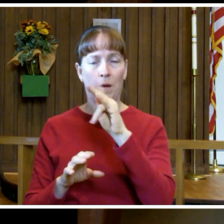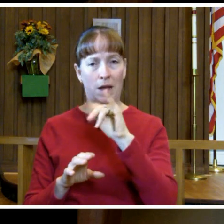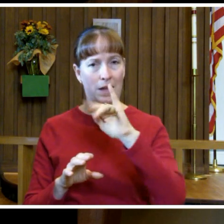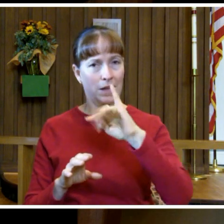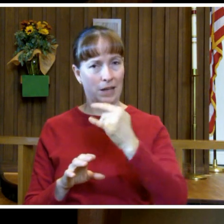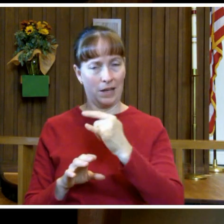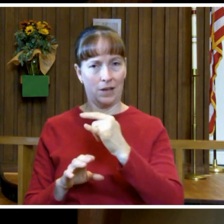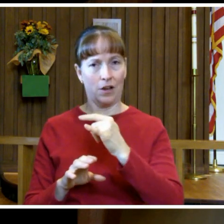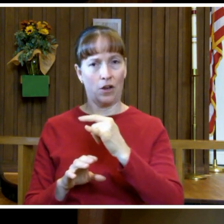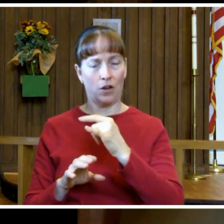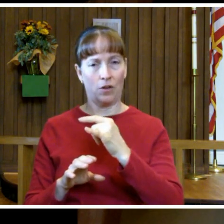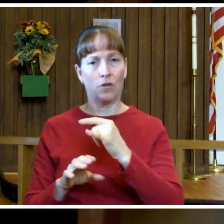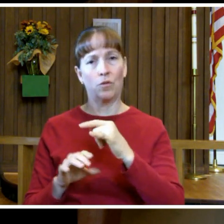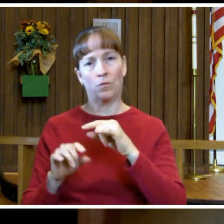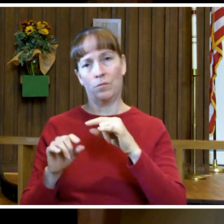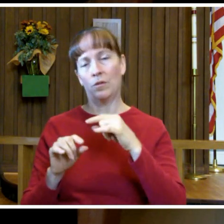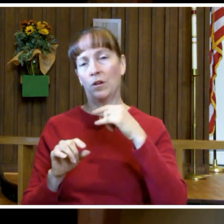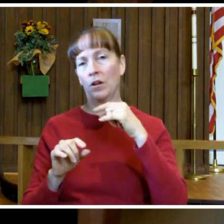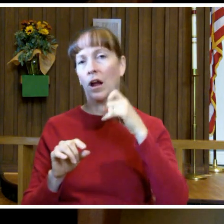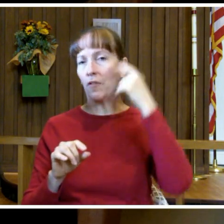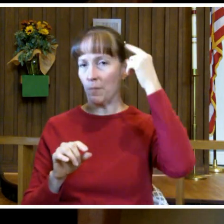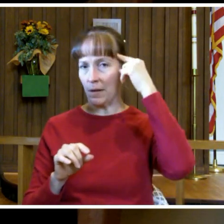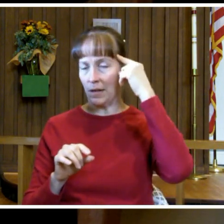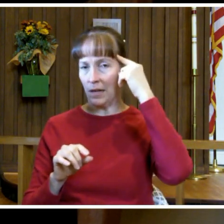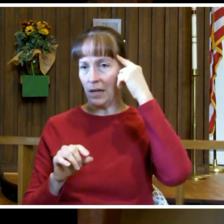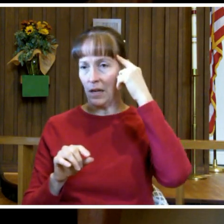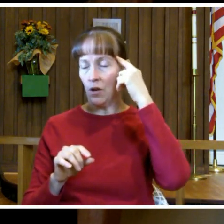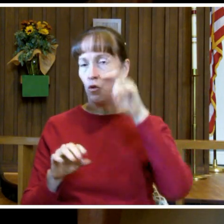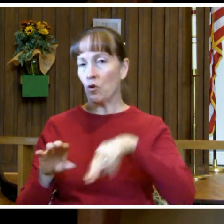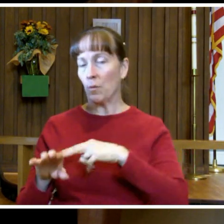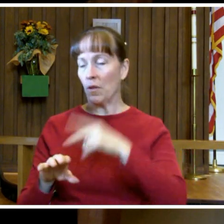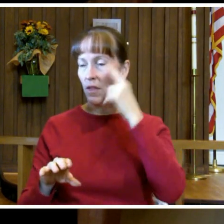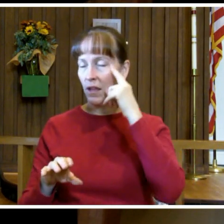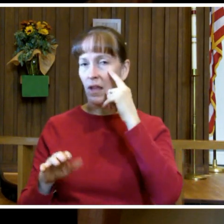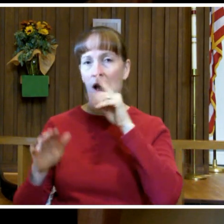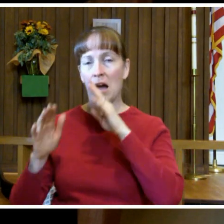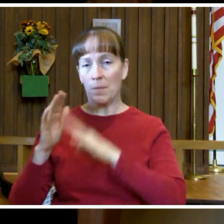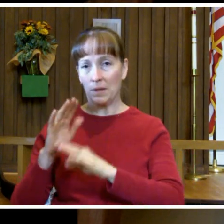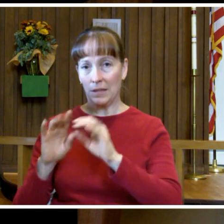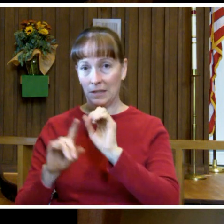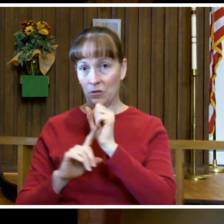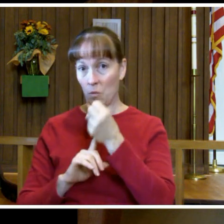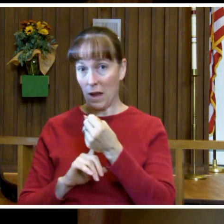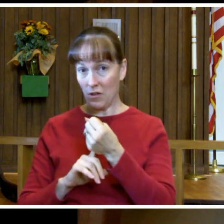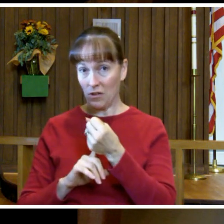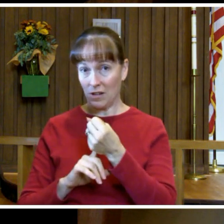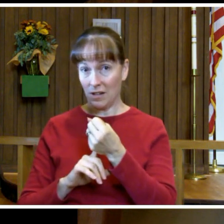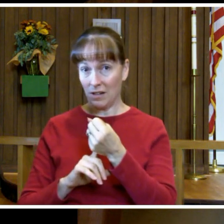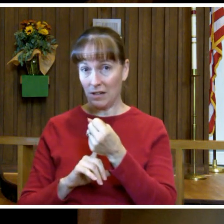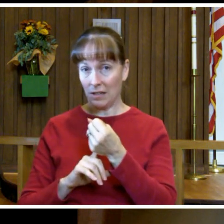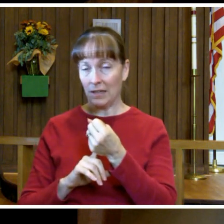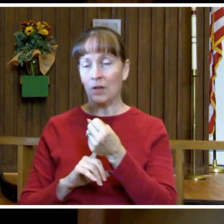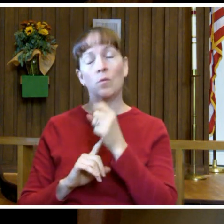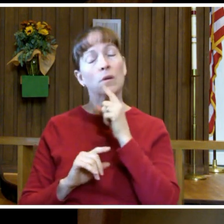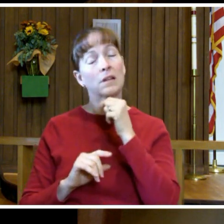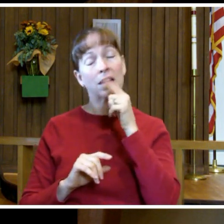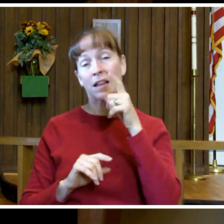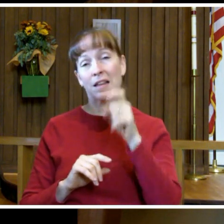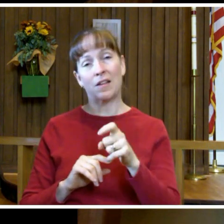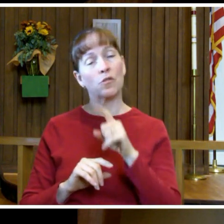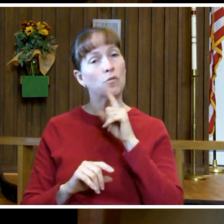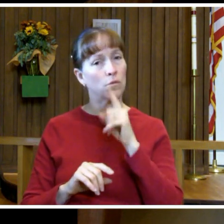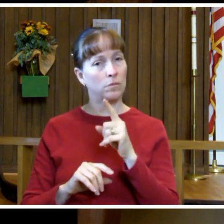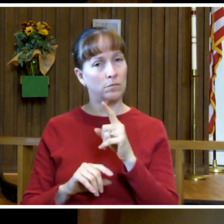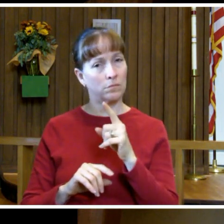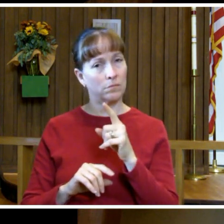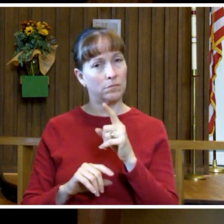Although we usually think of him as being humble in his circumstances, he needn't necessarily